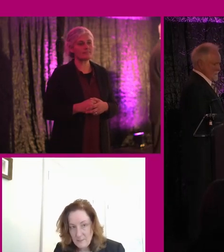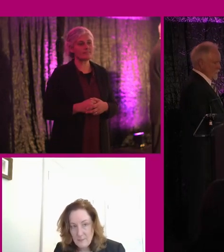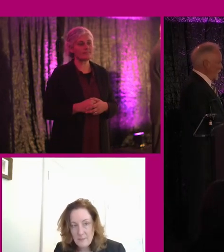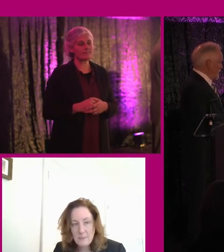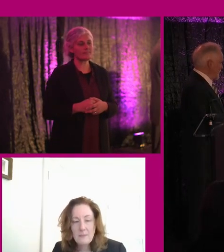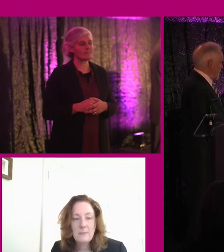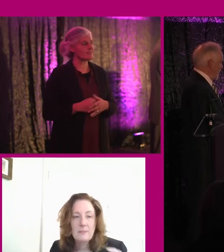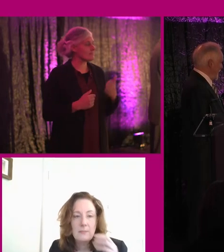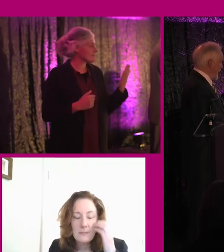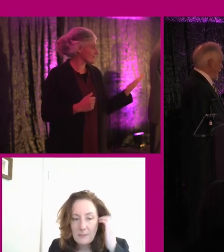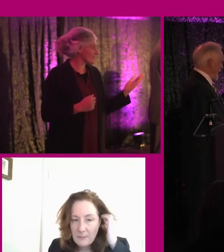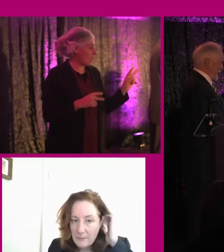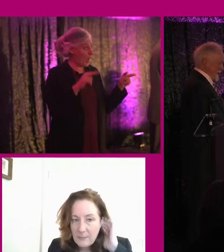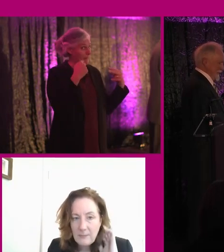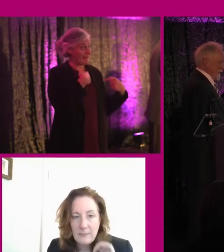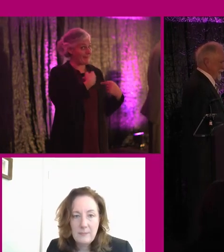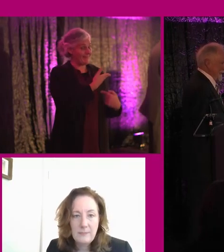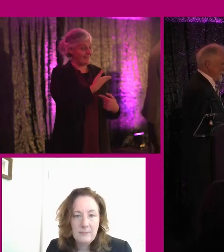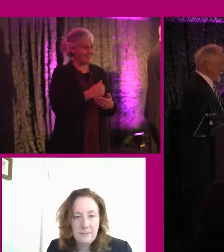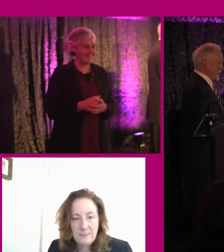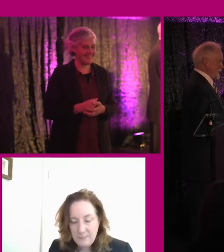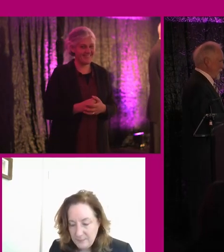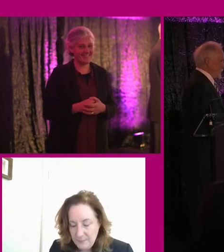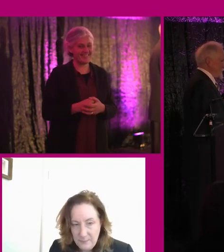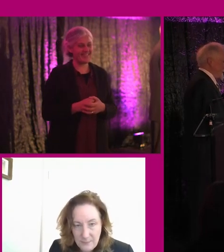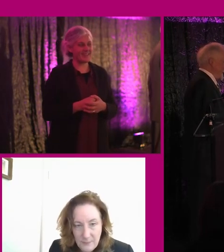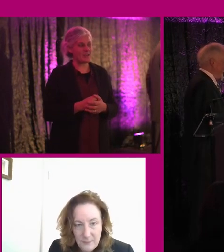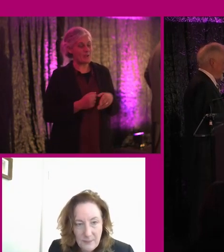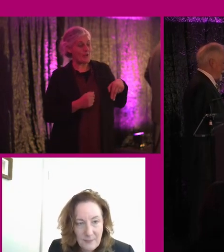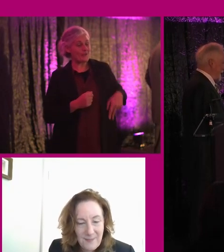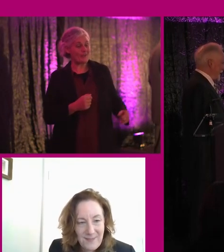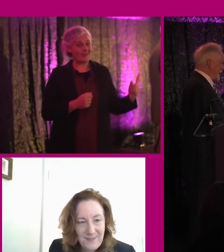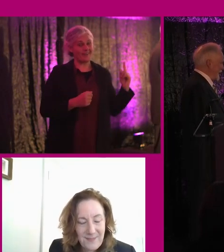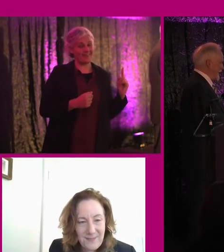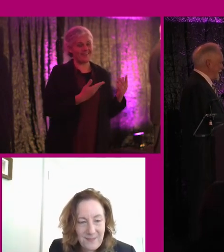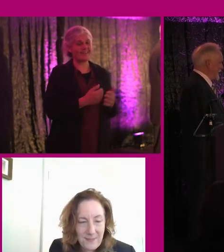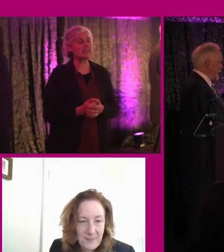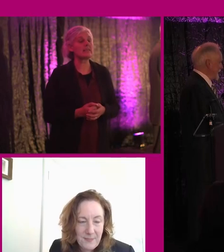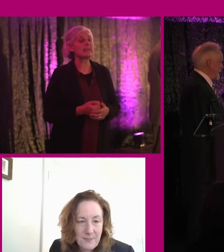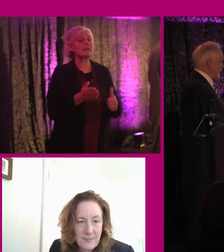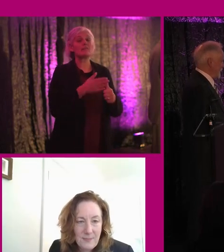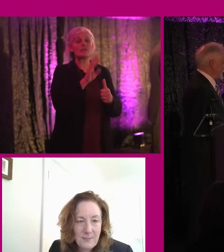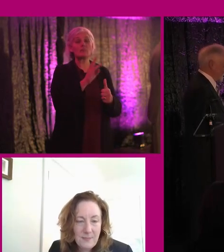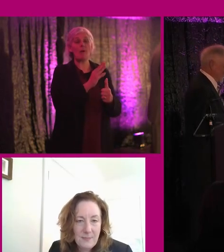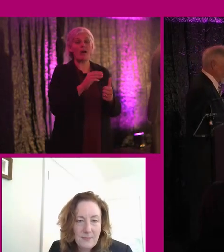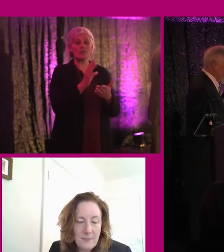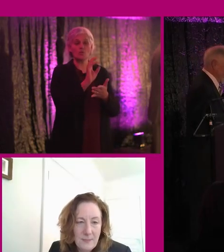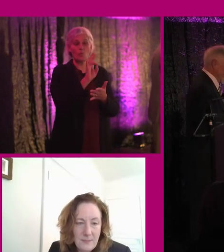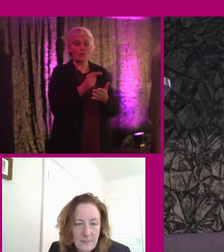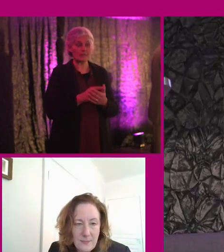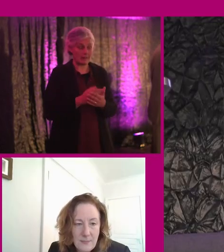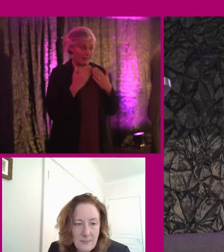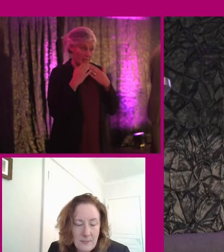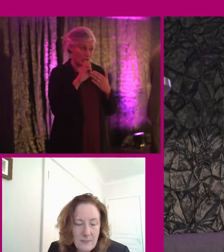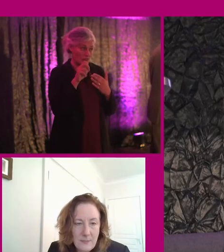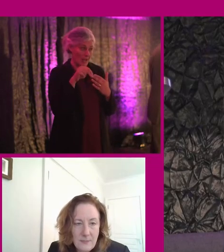Donald? You're looking at me? You're the closest. Yes. I suppose the first part to the question, thanks Caroline